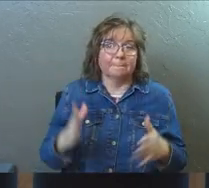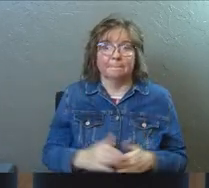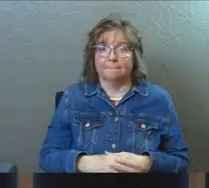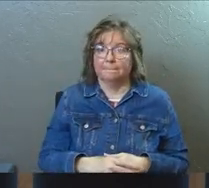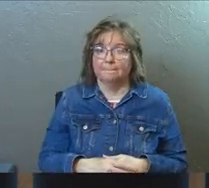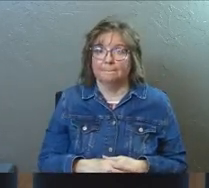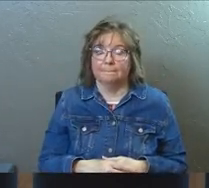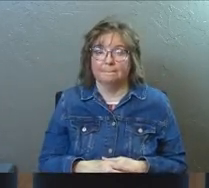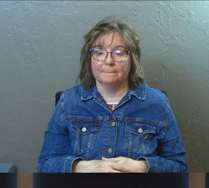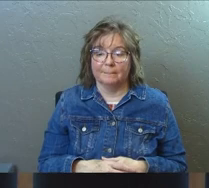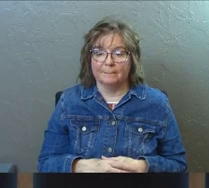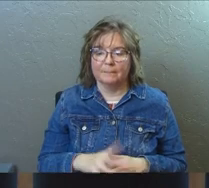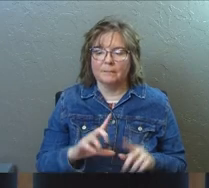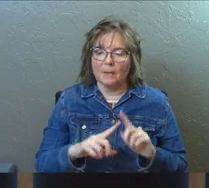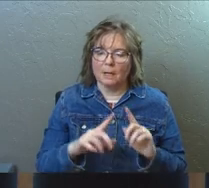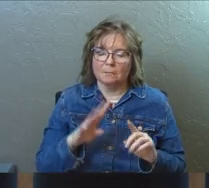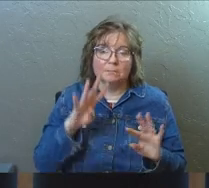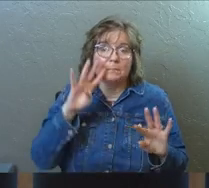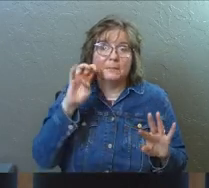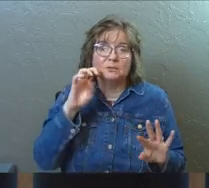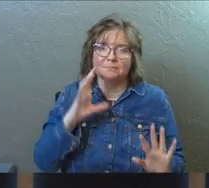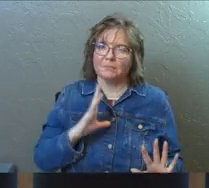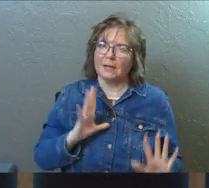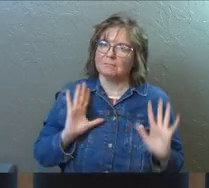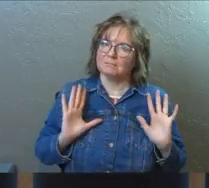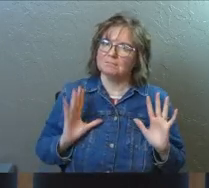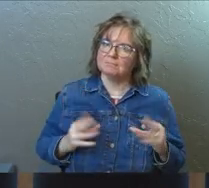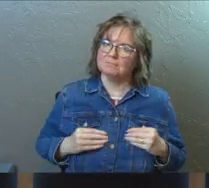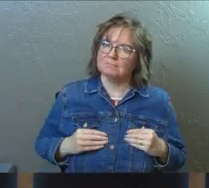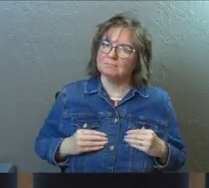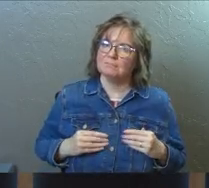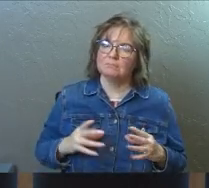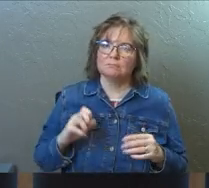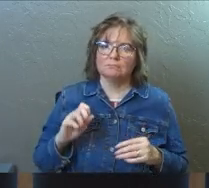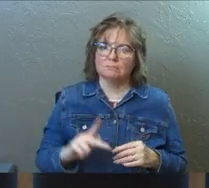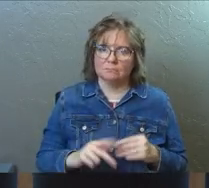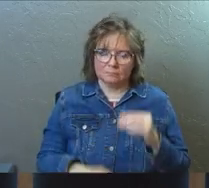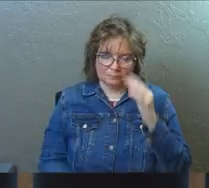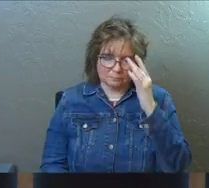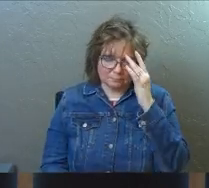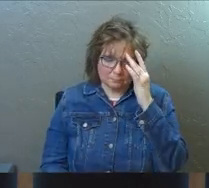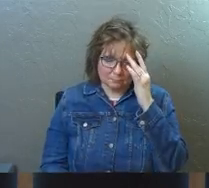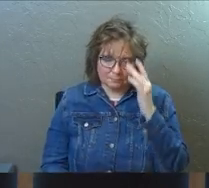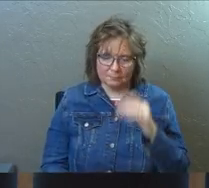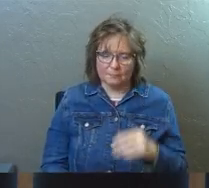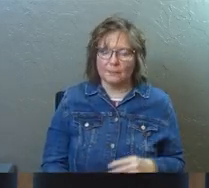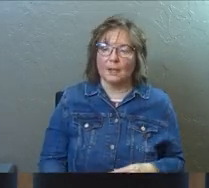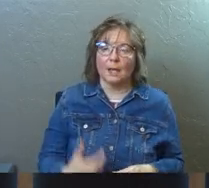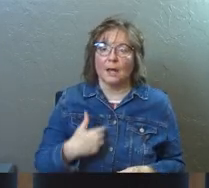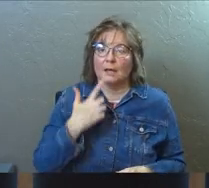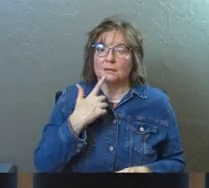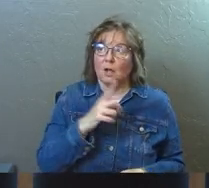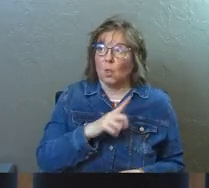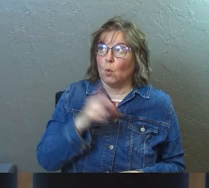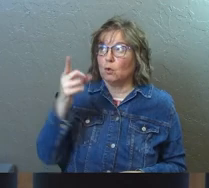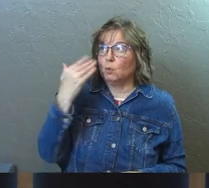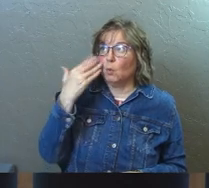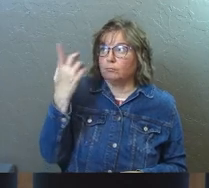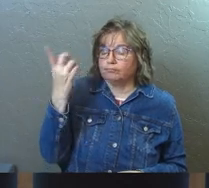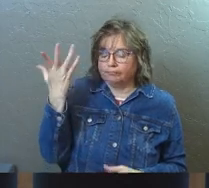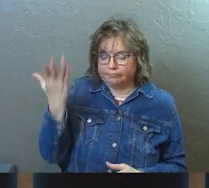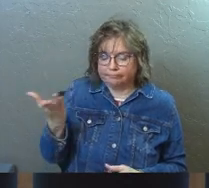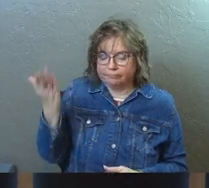know. But it's a mystery is okay. And it was okay. And I just said, Lord, you know,